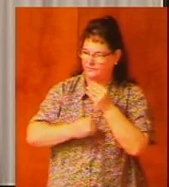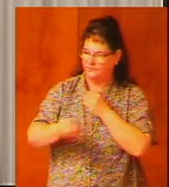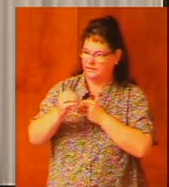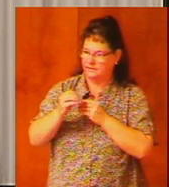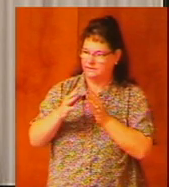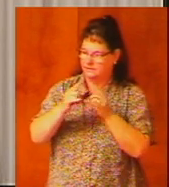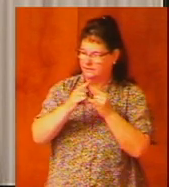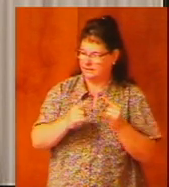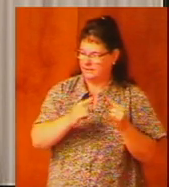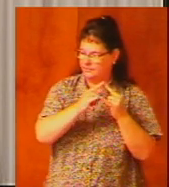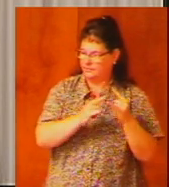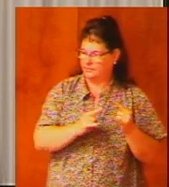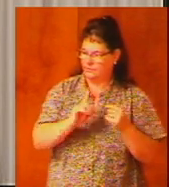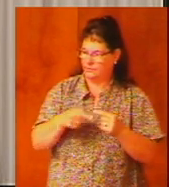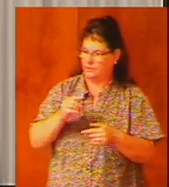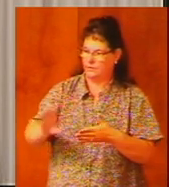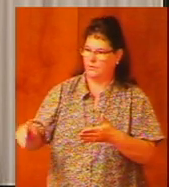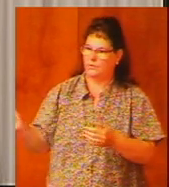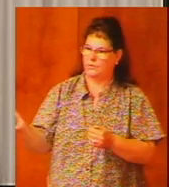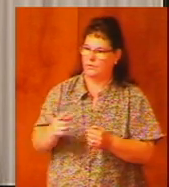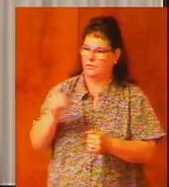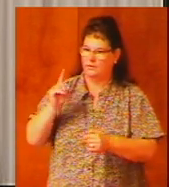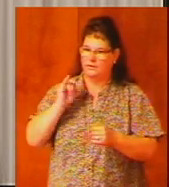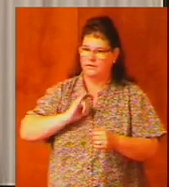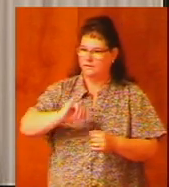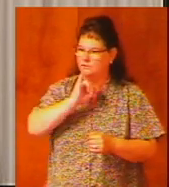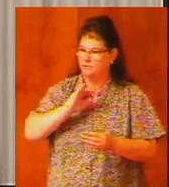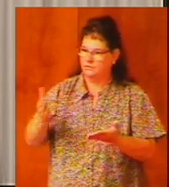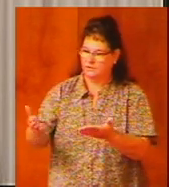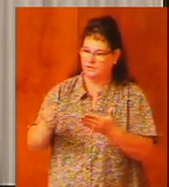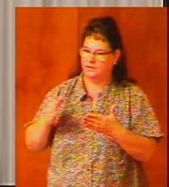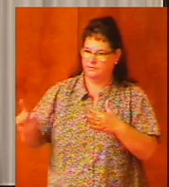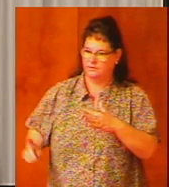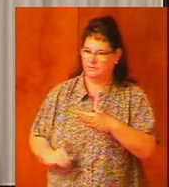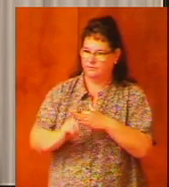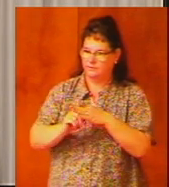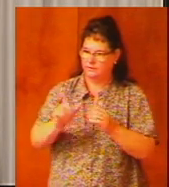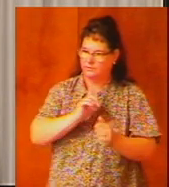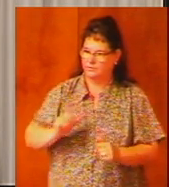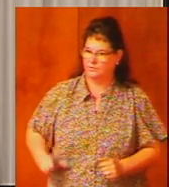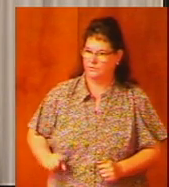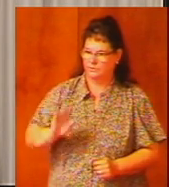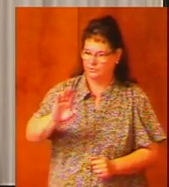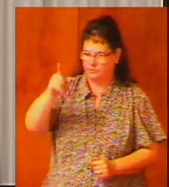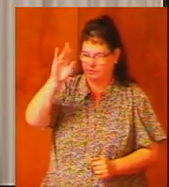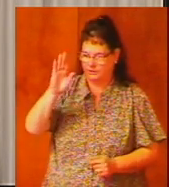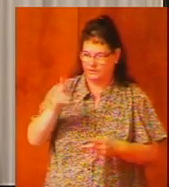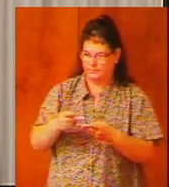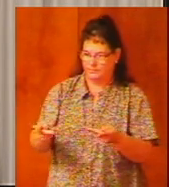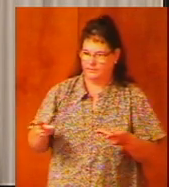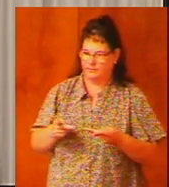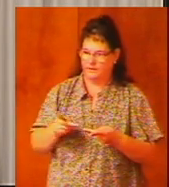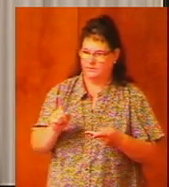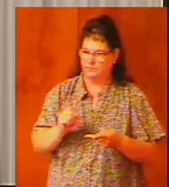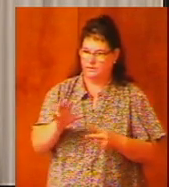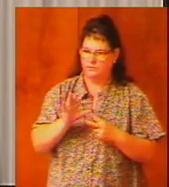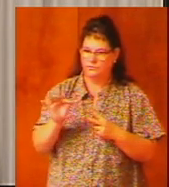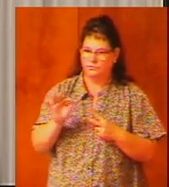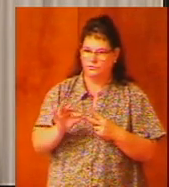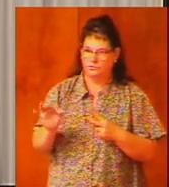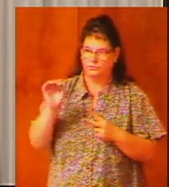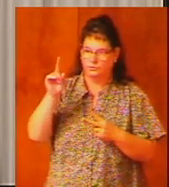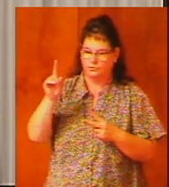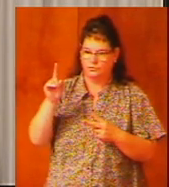when all Israel comes to appear before the Lord your God in the place which he chooses you shall read